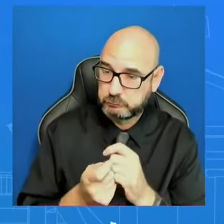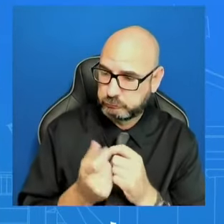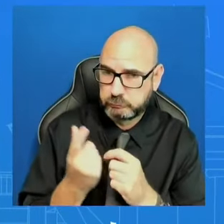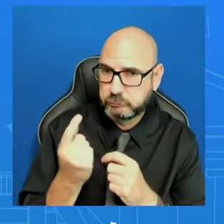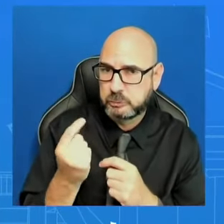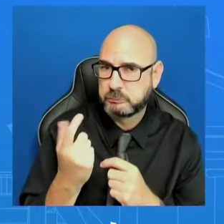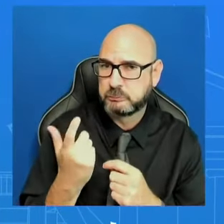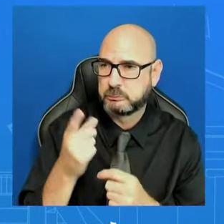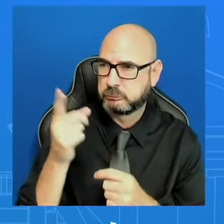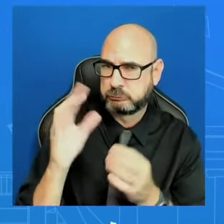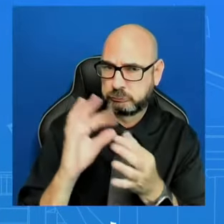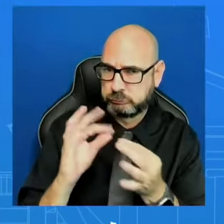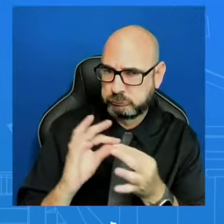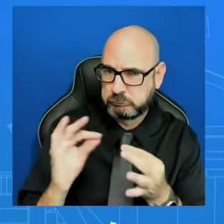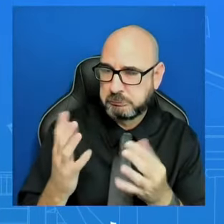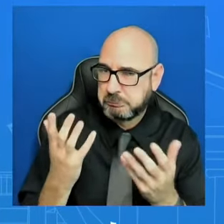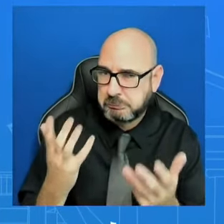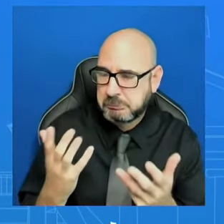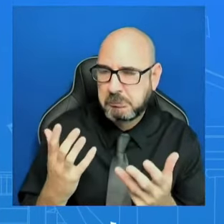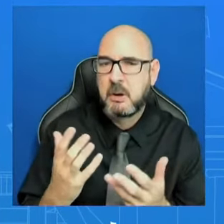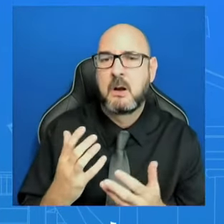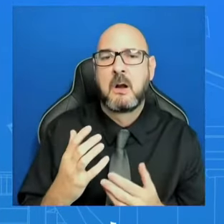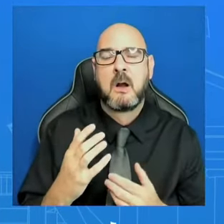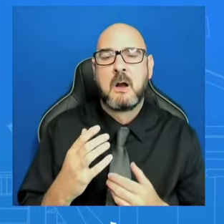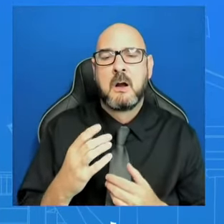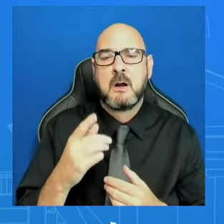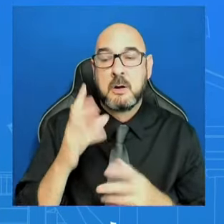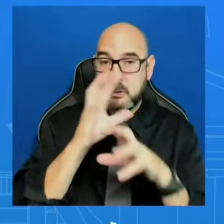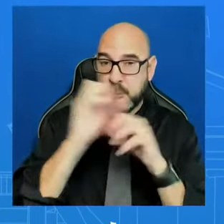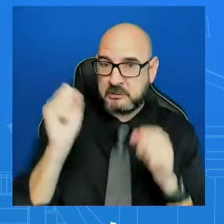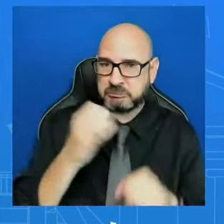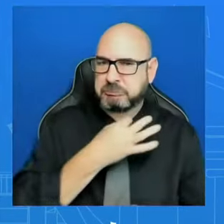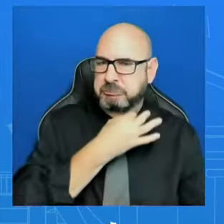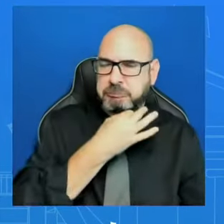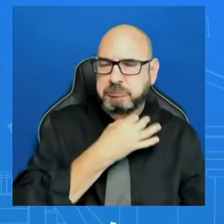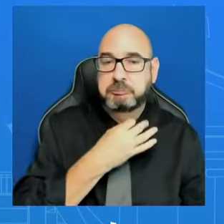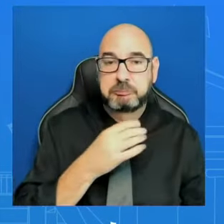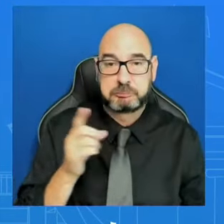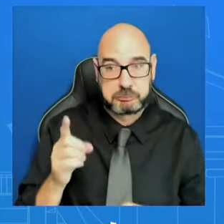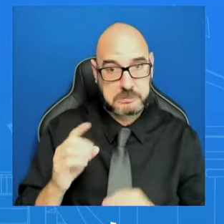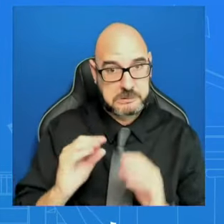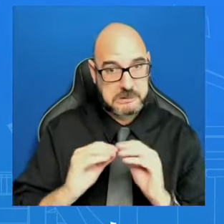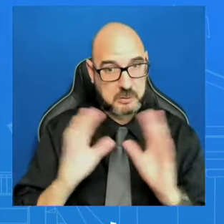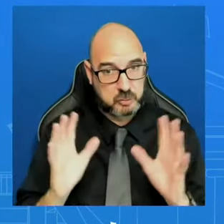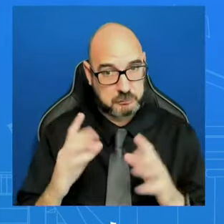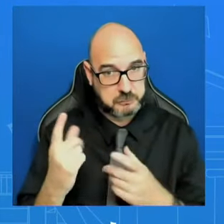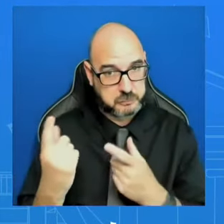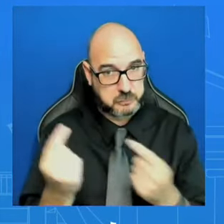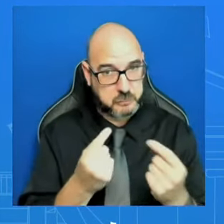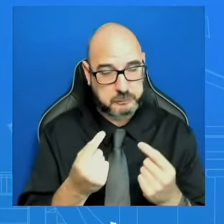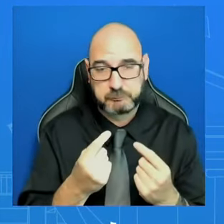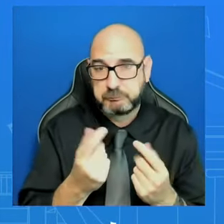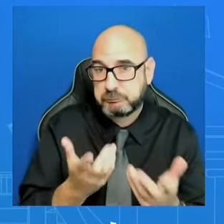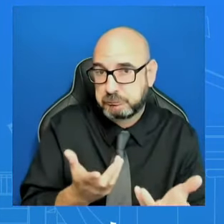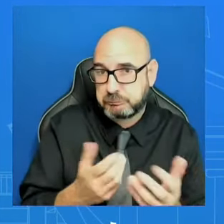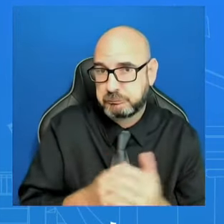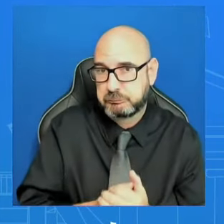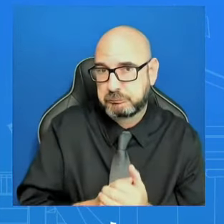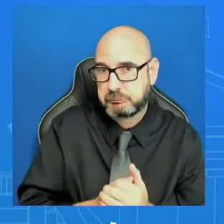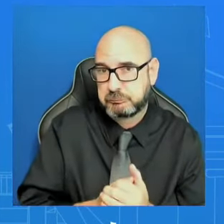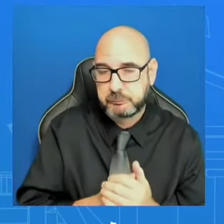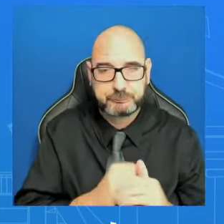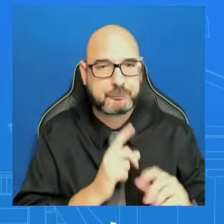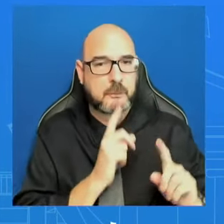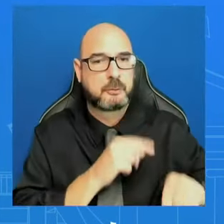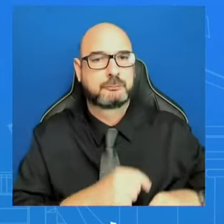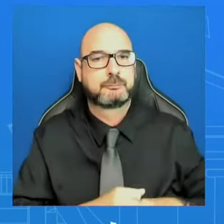prime minister on this phone call? The president made clear that absent changes in the protection of civilians on the ground,